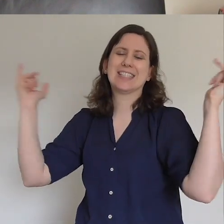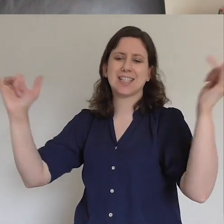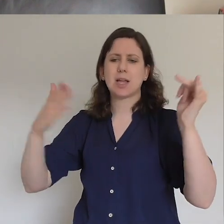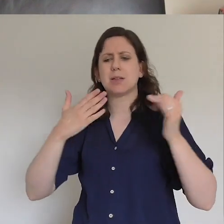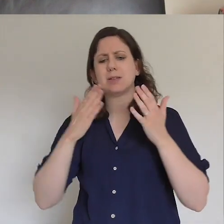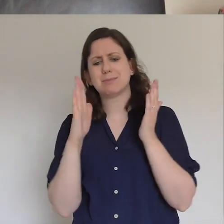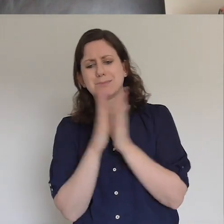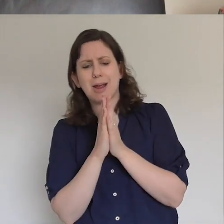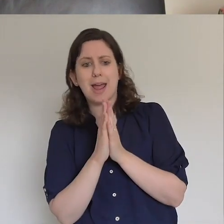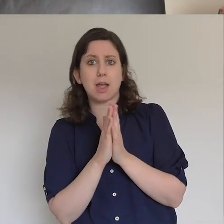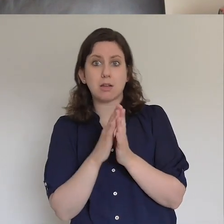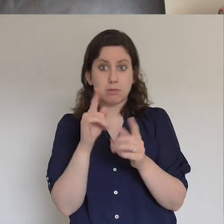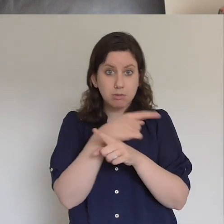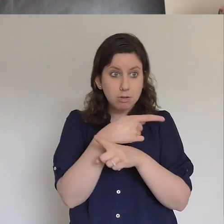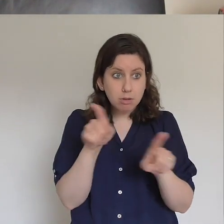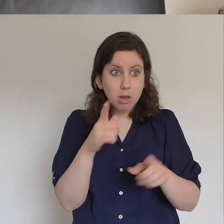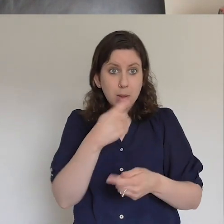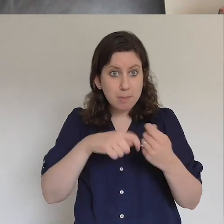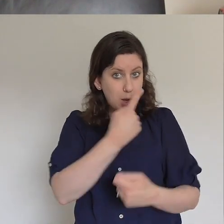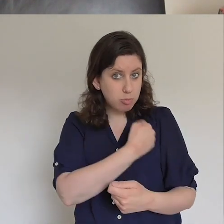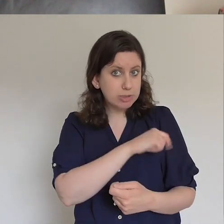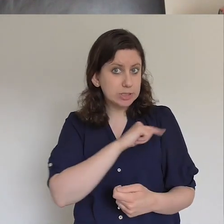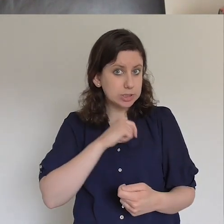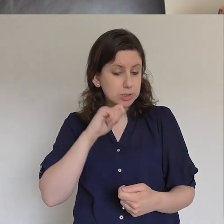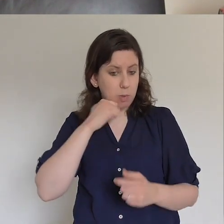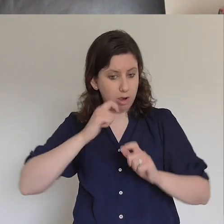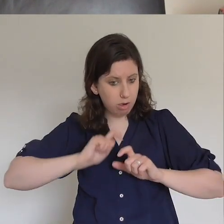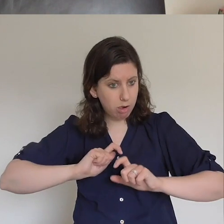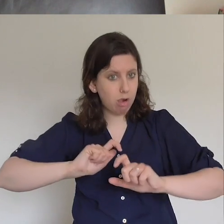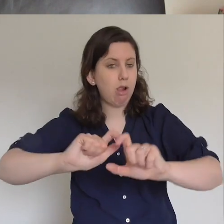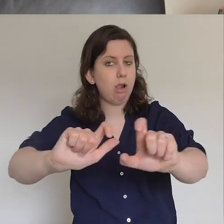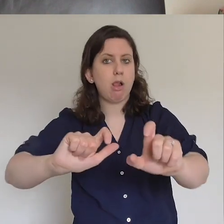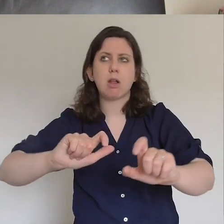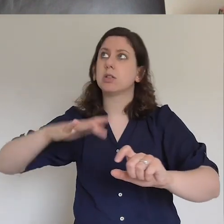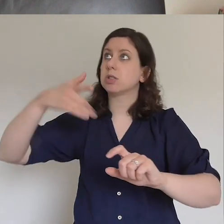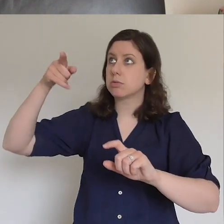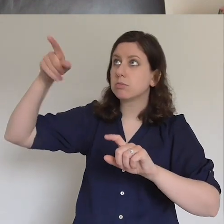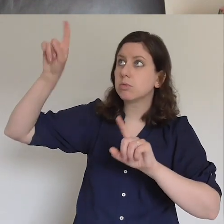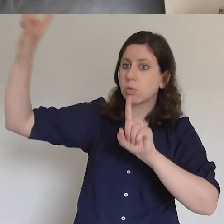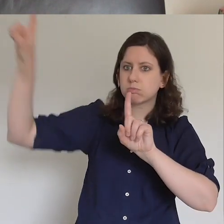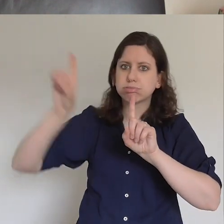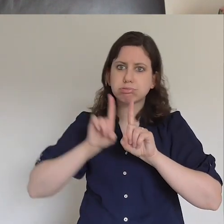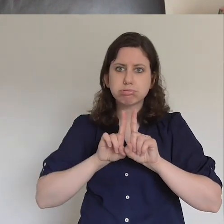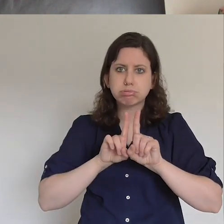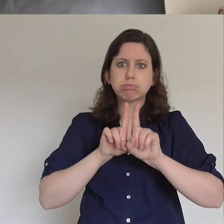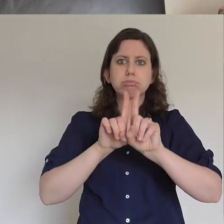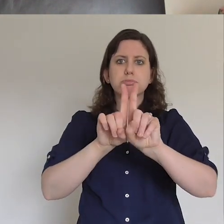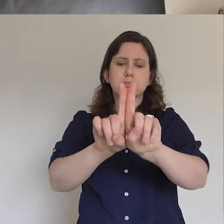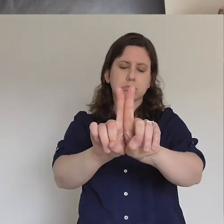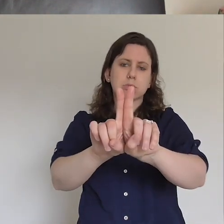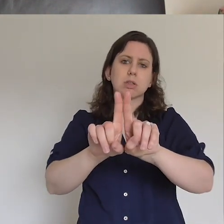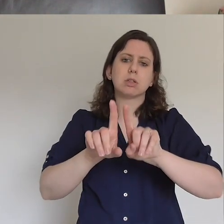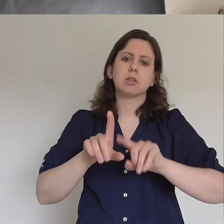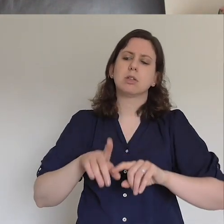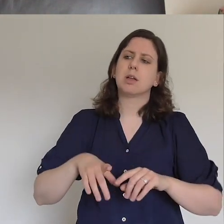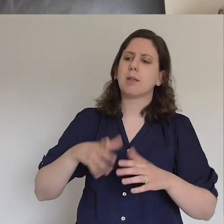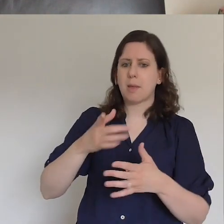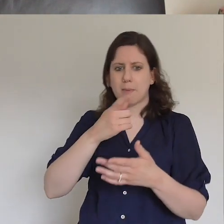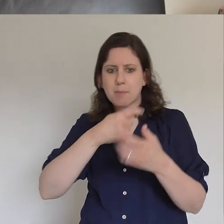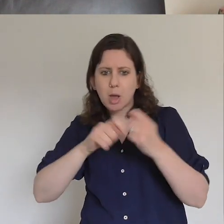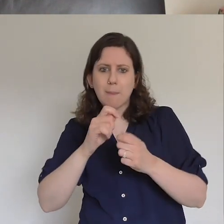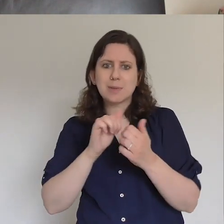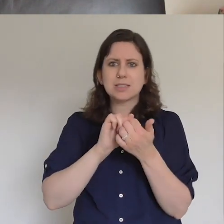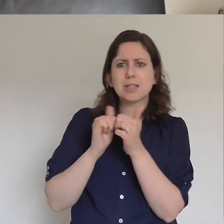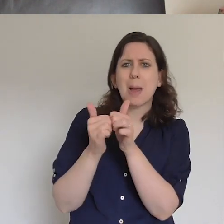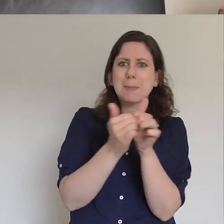those decisions would last that you would walk closely and that decisions become disciples as people learn what it is to be true